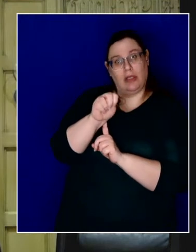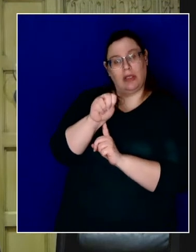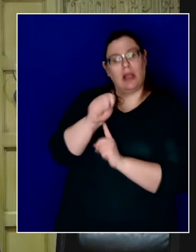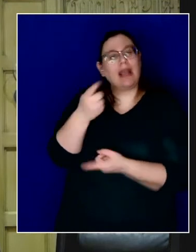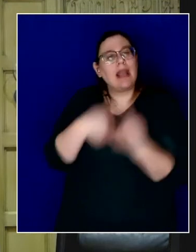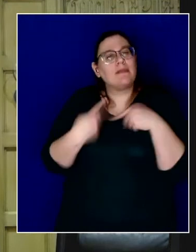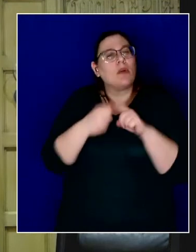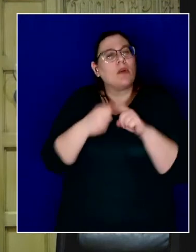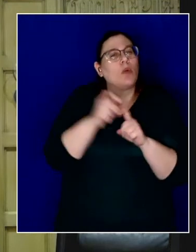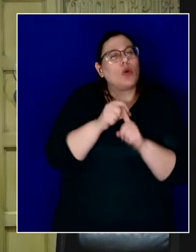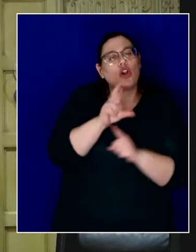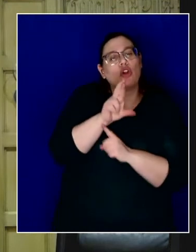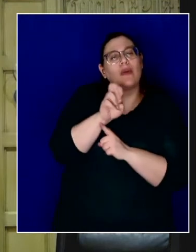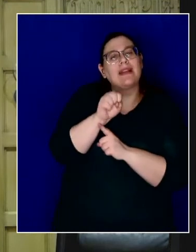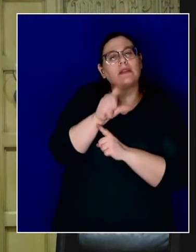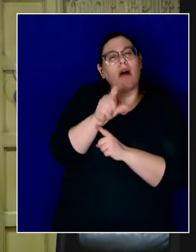free.